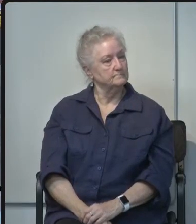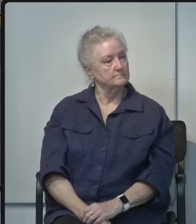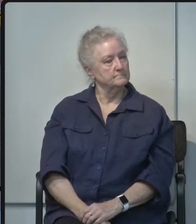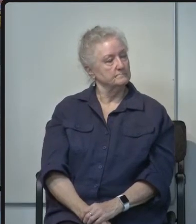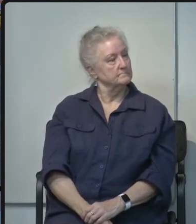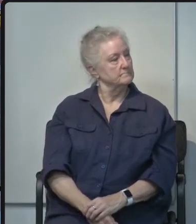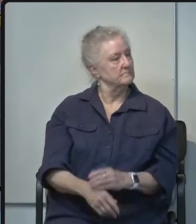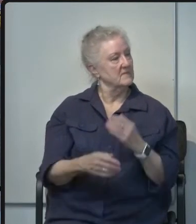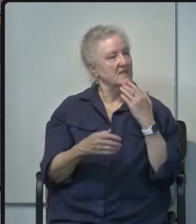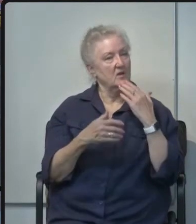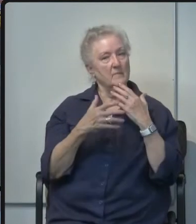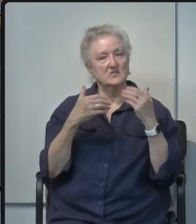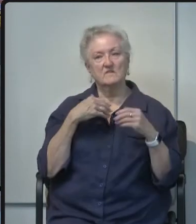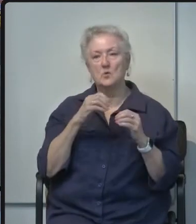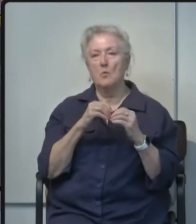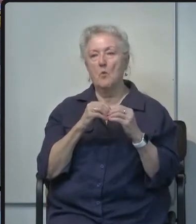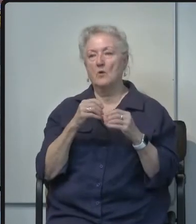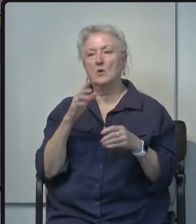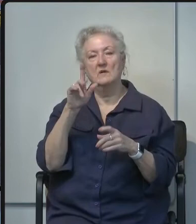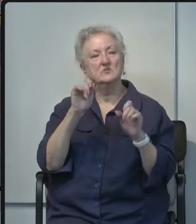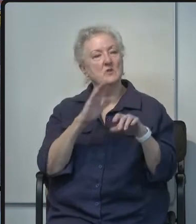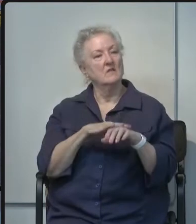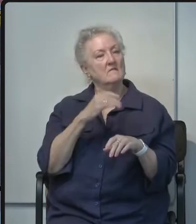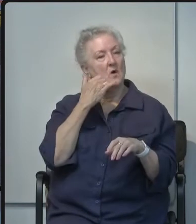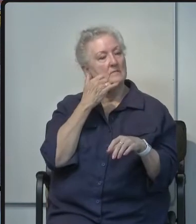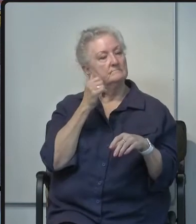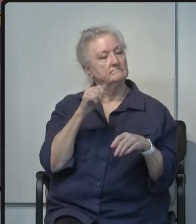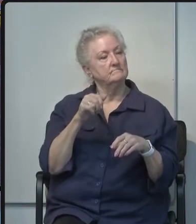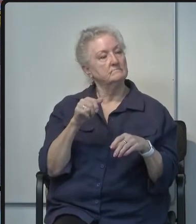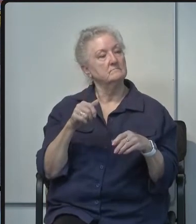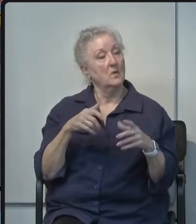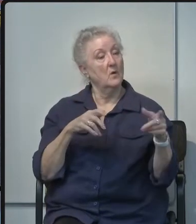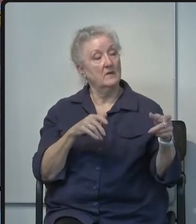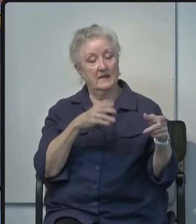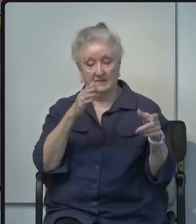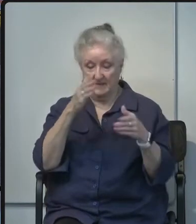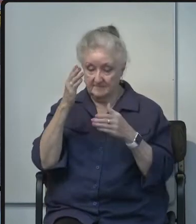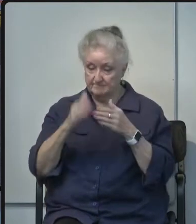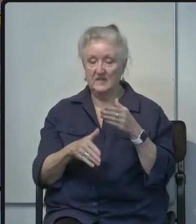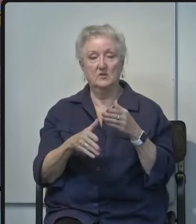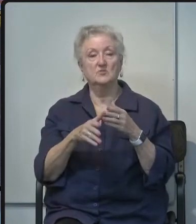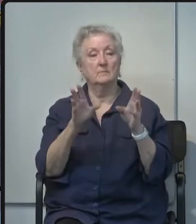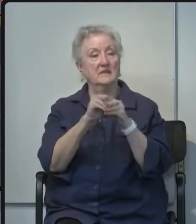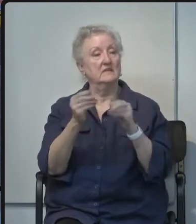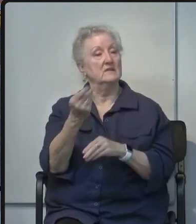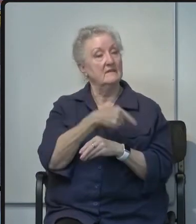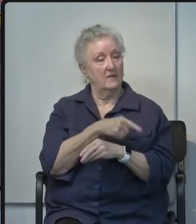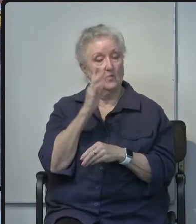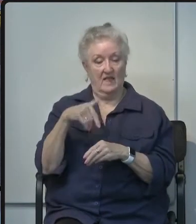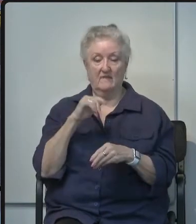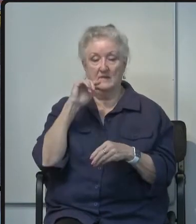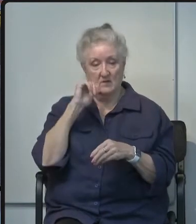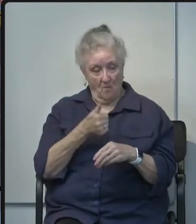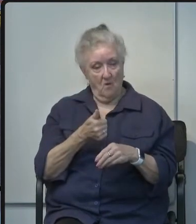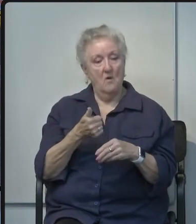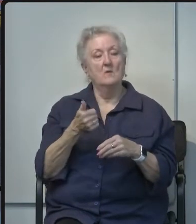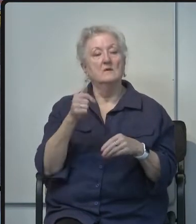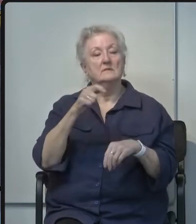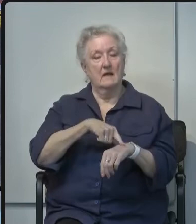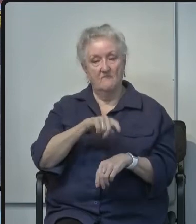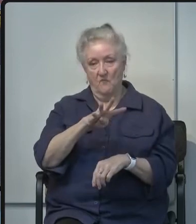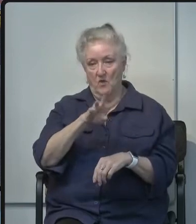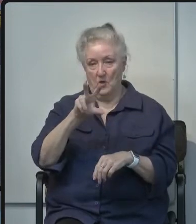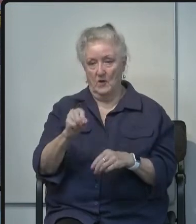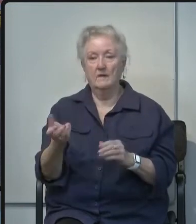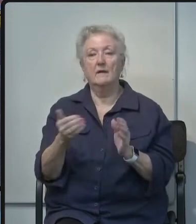thank you very much we have no more questions on the phone all right well that will conclude our press conference today we'll be having another press conference tomorrow at 4 30.